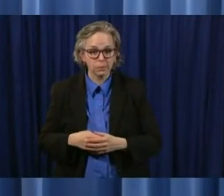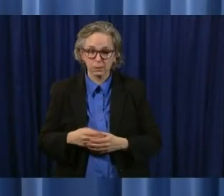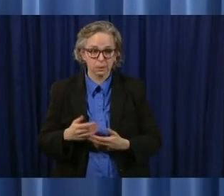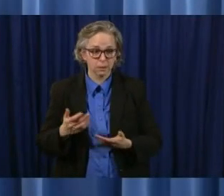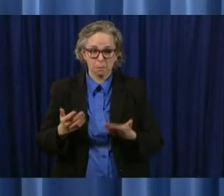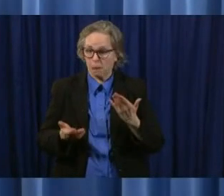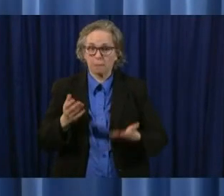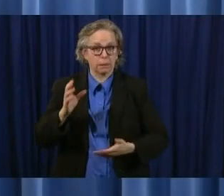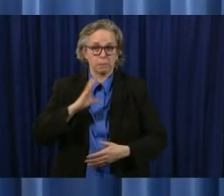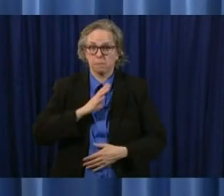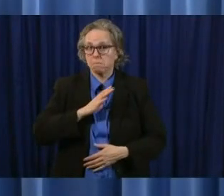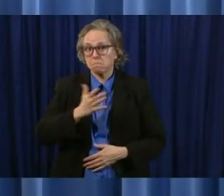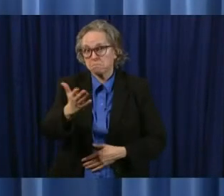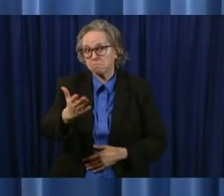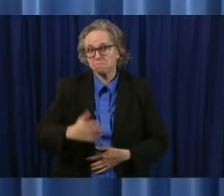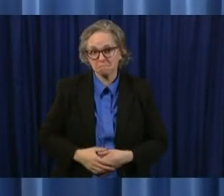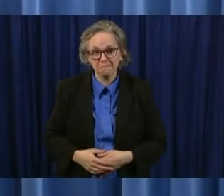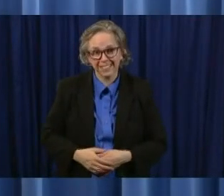to do